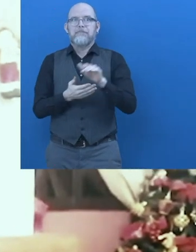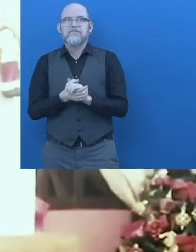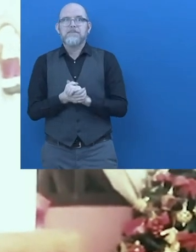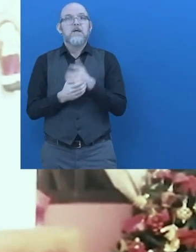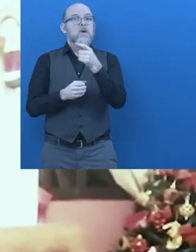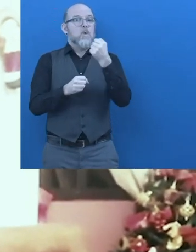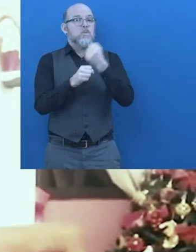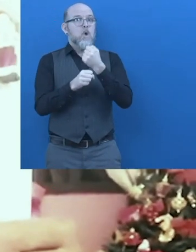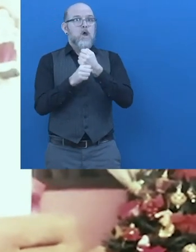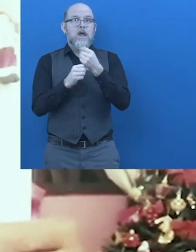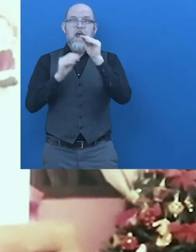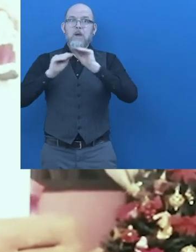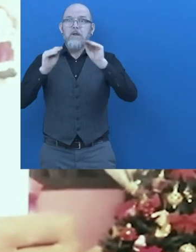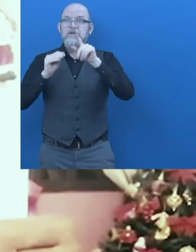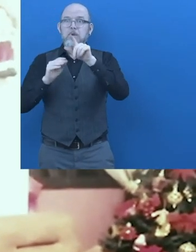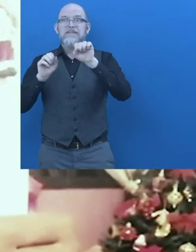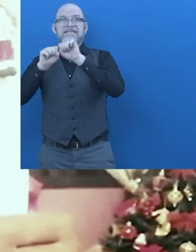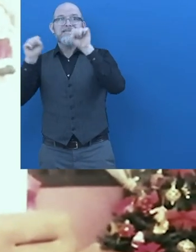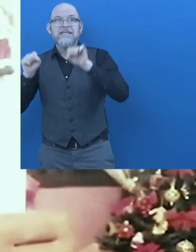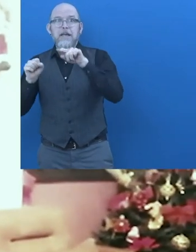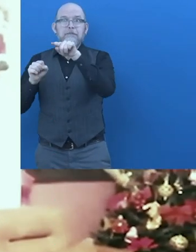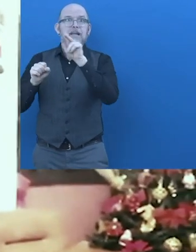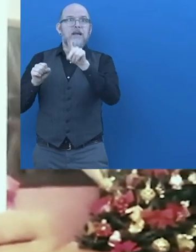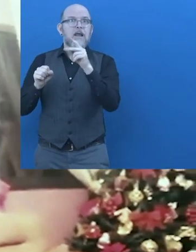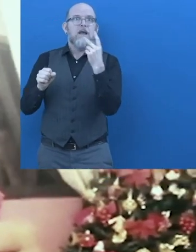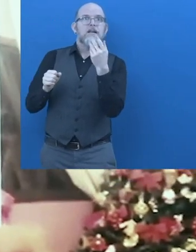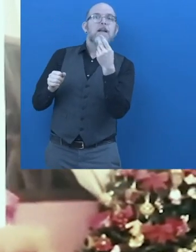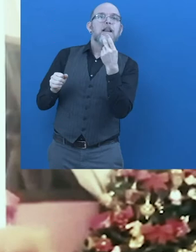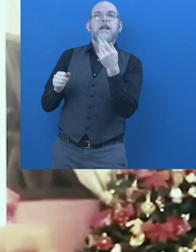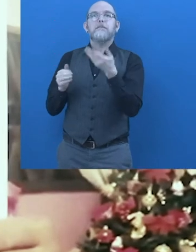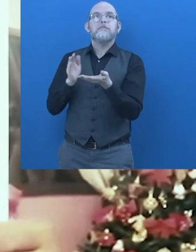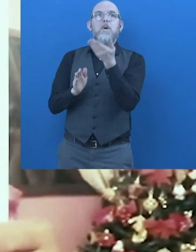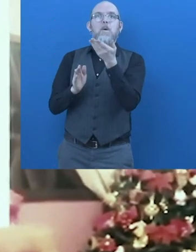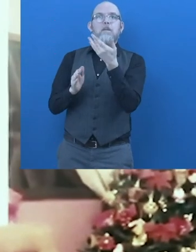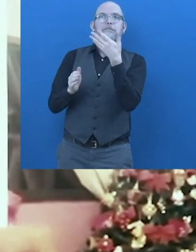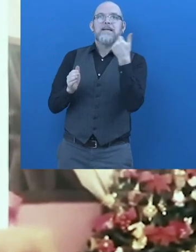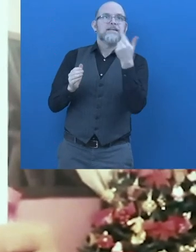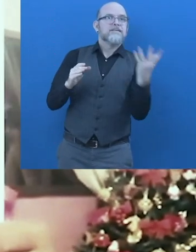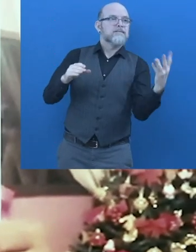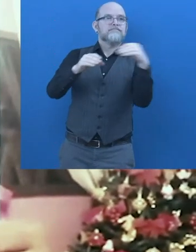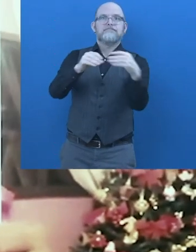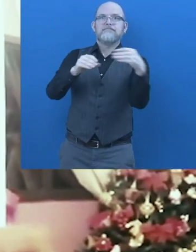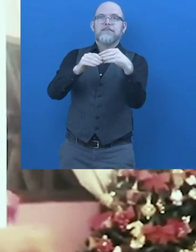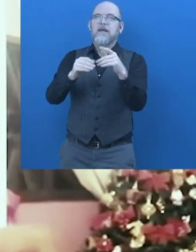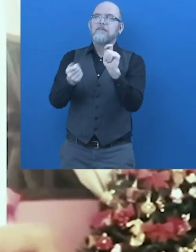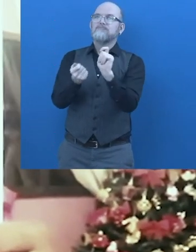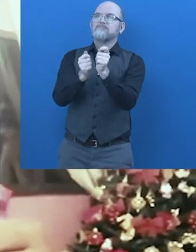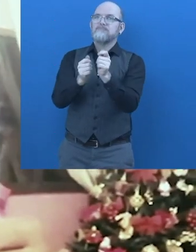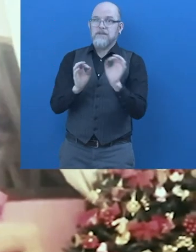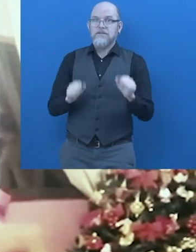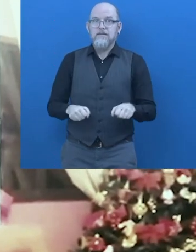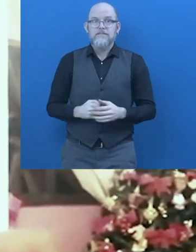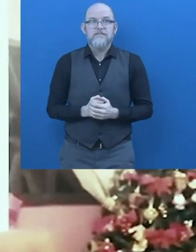within the reform for how to make the national education system